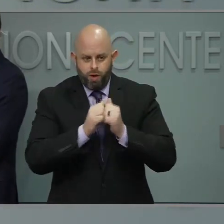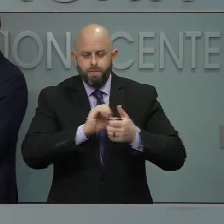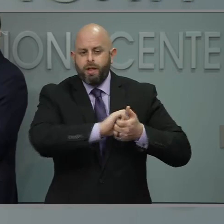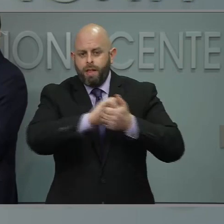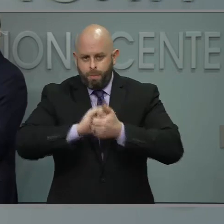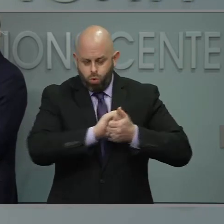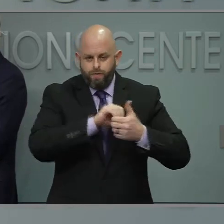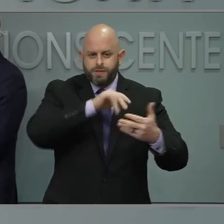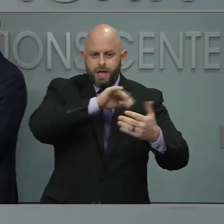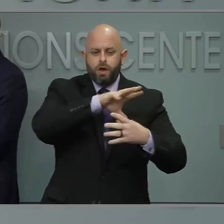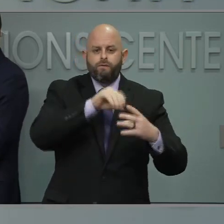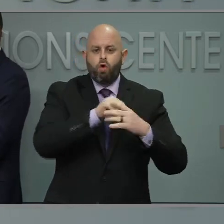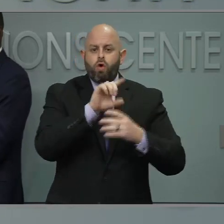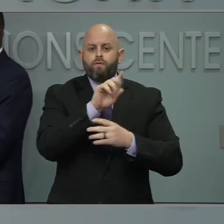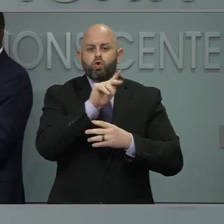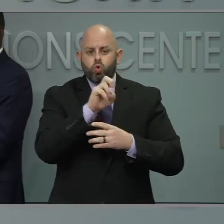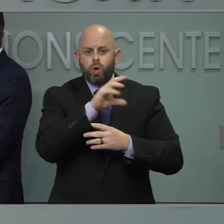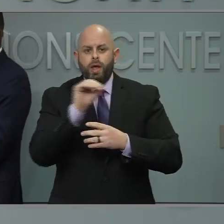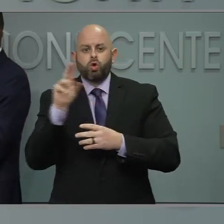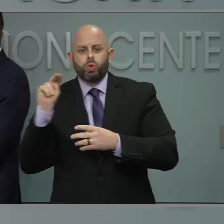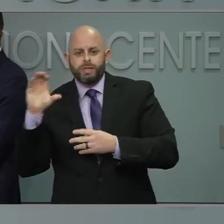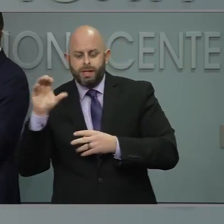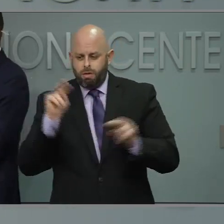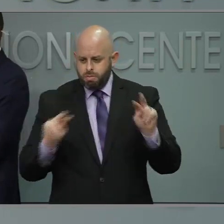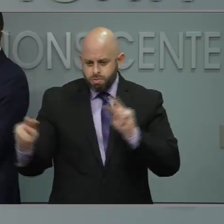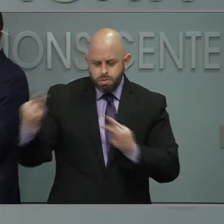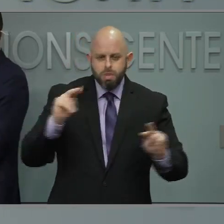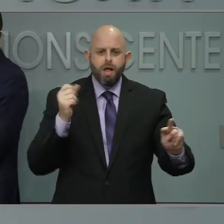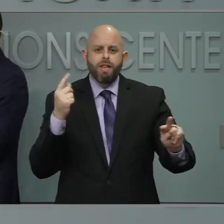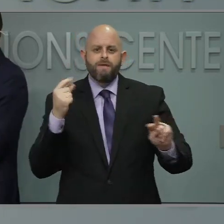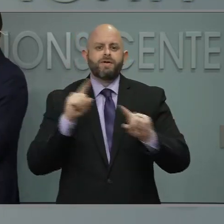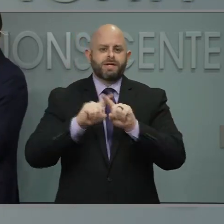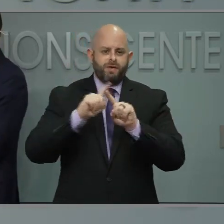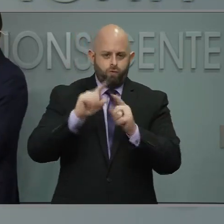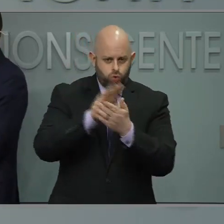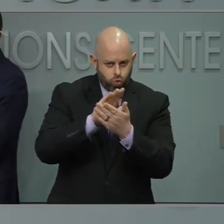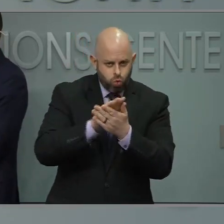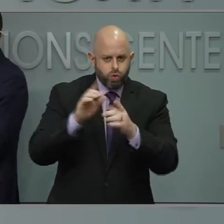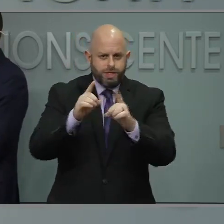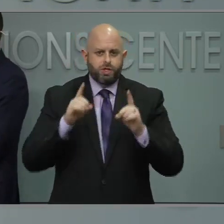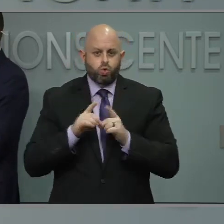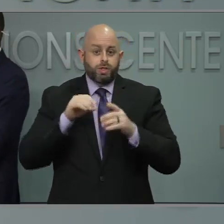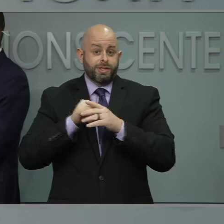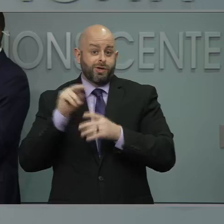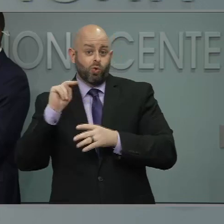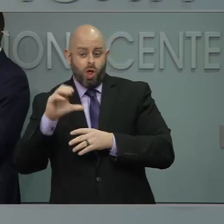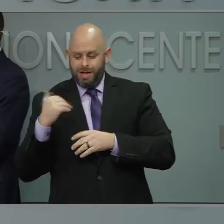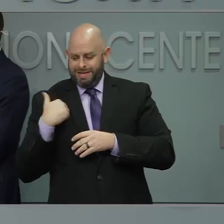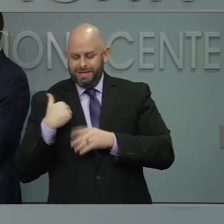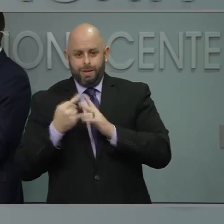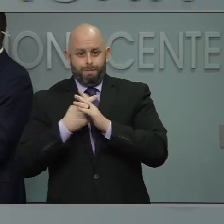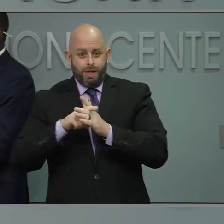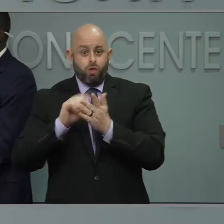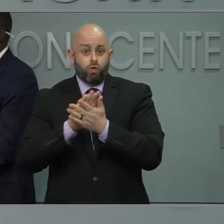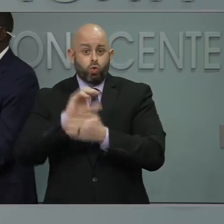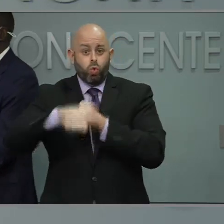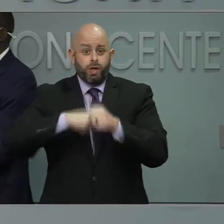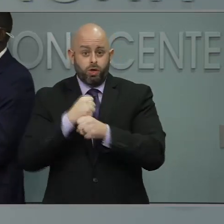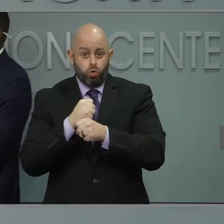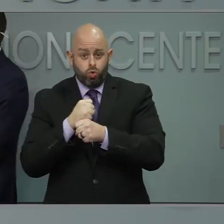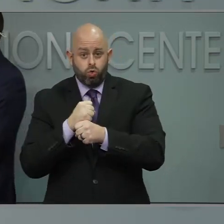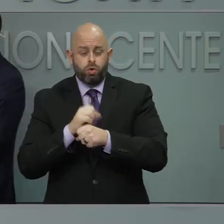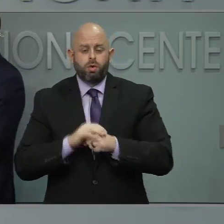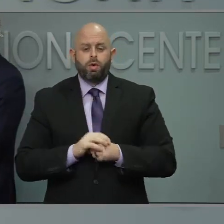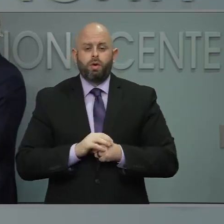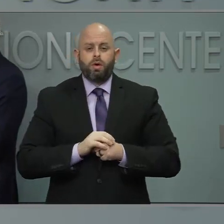at Duke and UNC looking at 11 school districts here in North Carolina at the beginning of the school year. Now, that study was